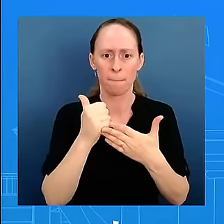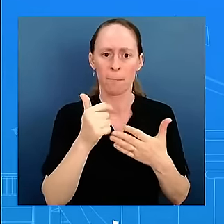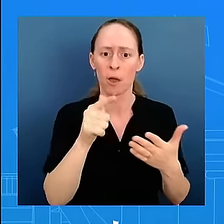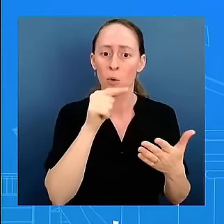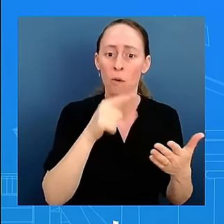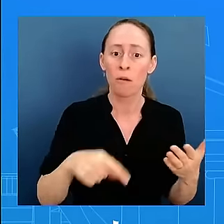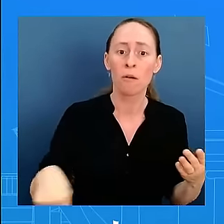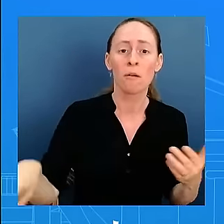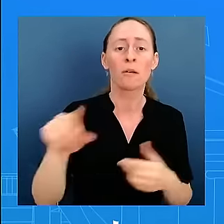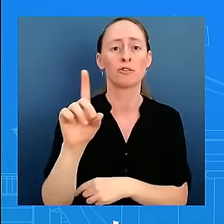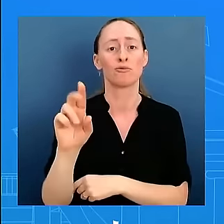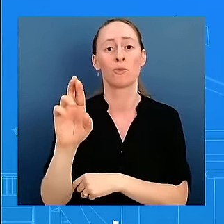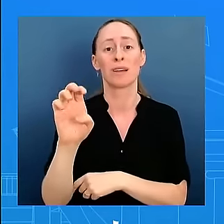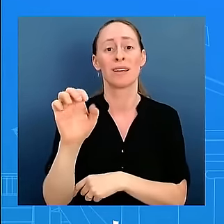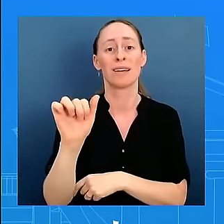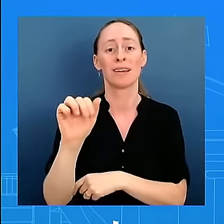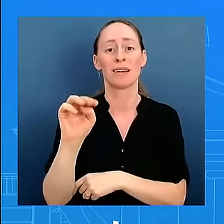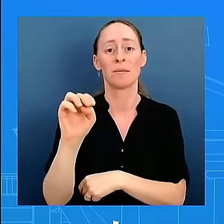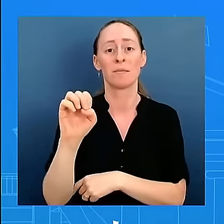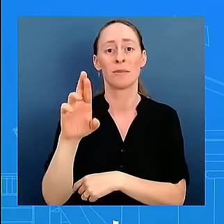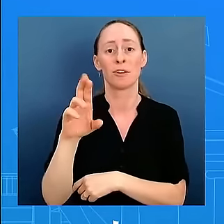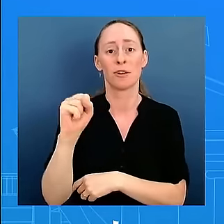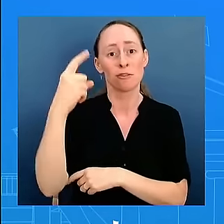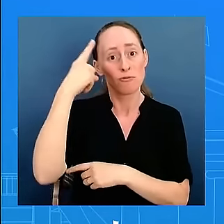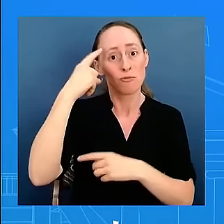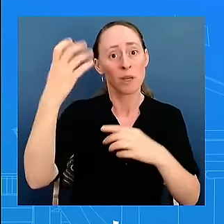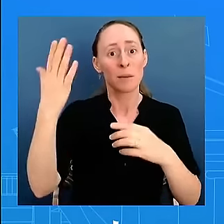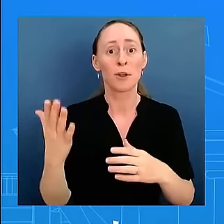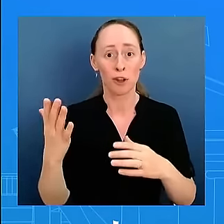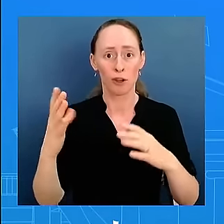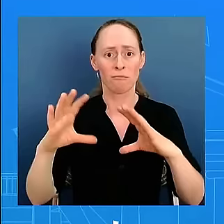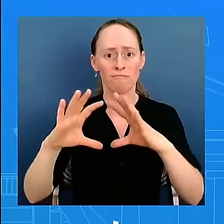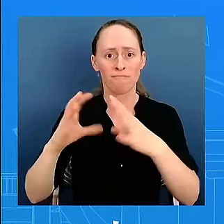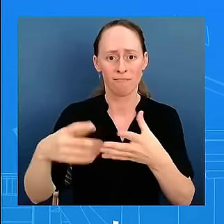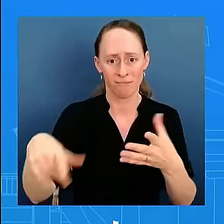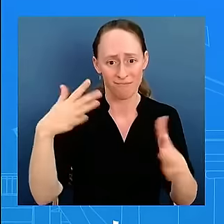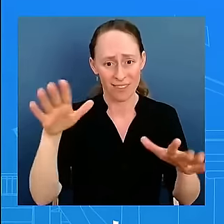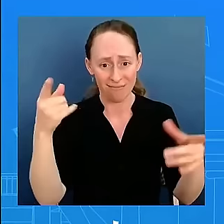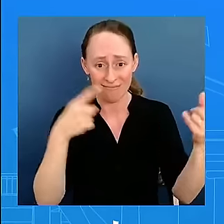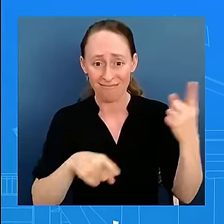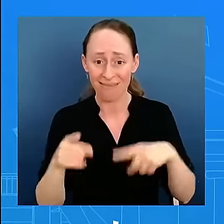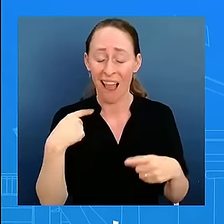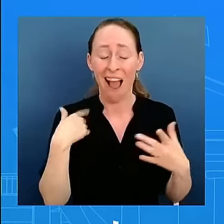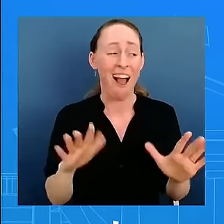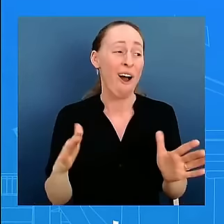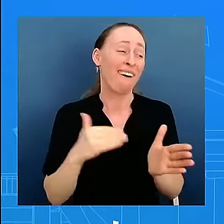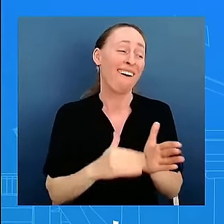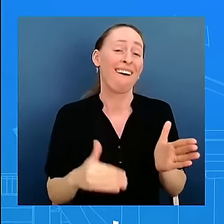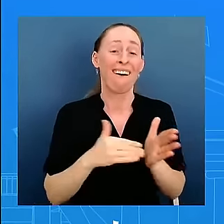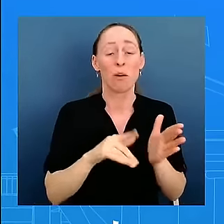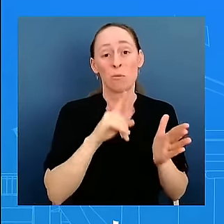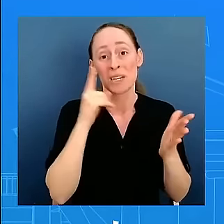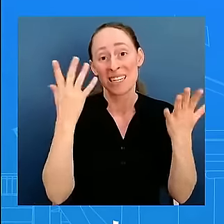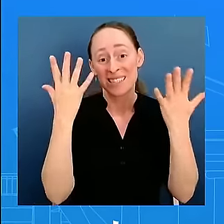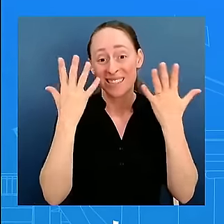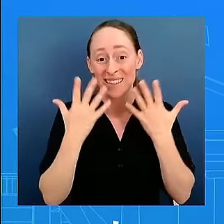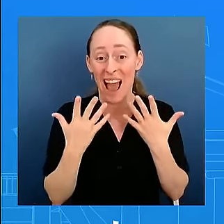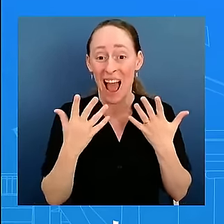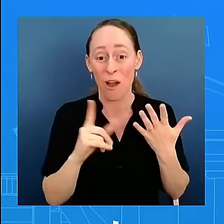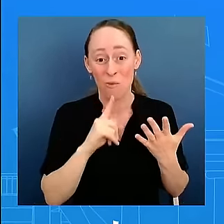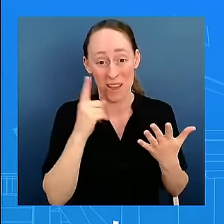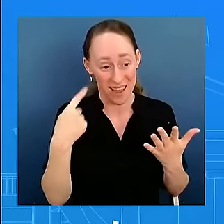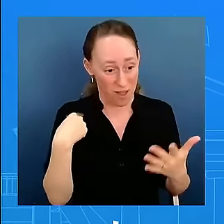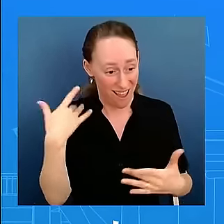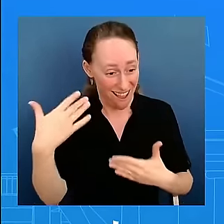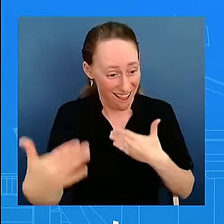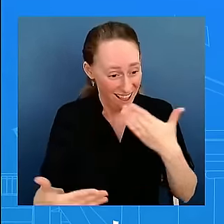republicans and i've said this many times already at this podium uh today which is that they voted it down twice they voted